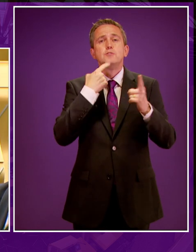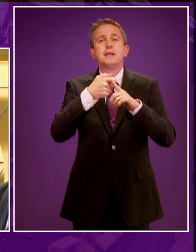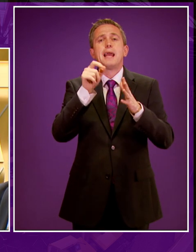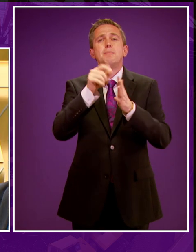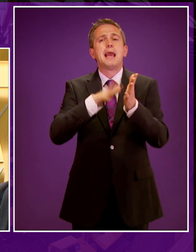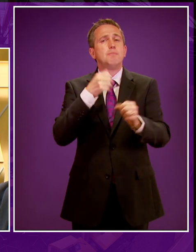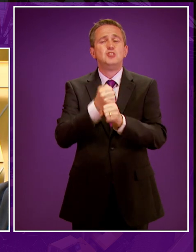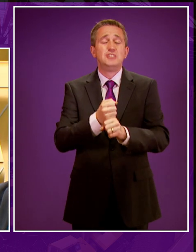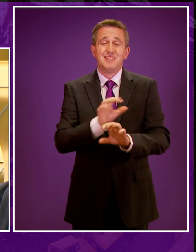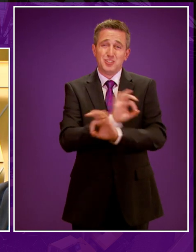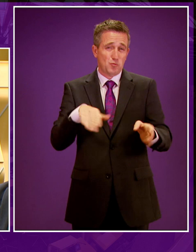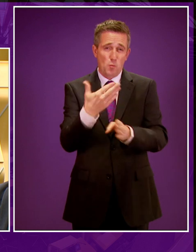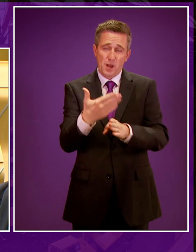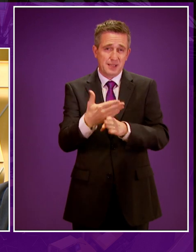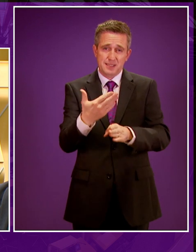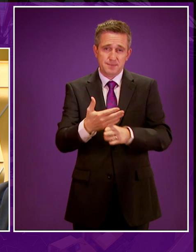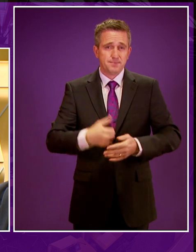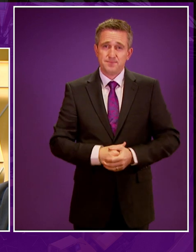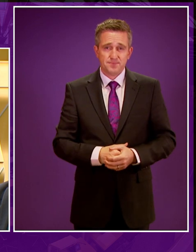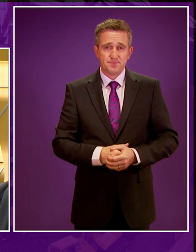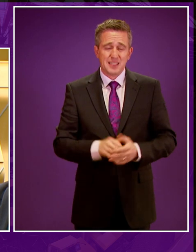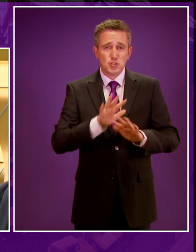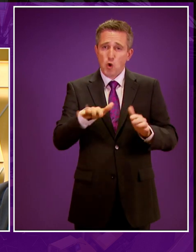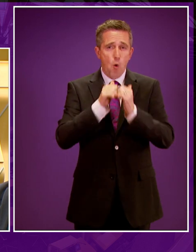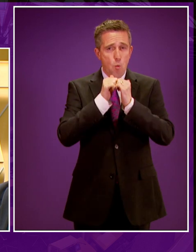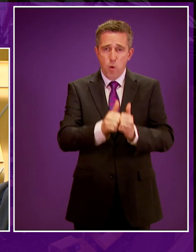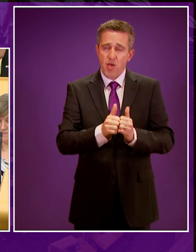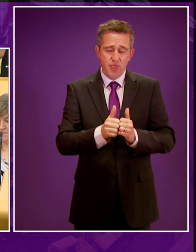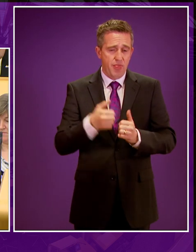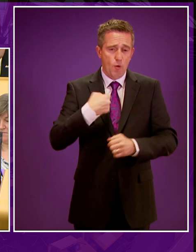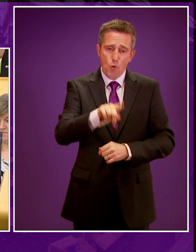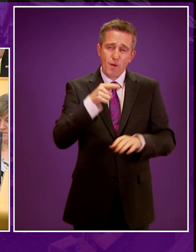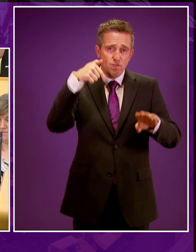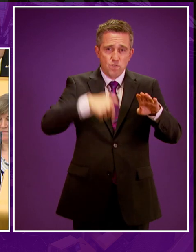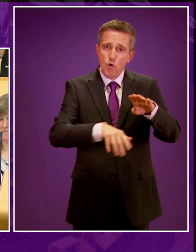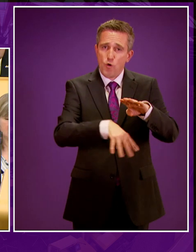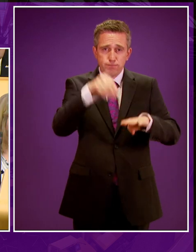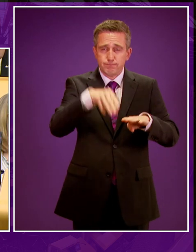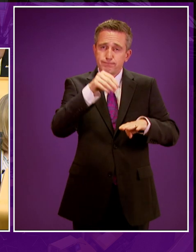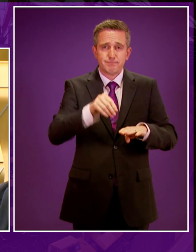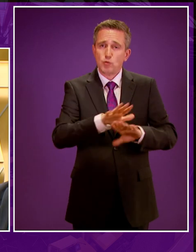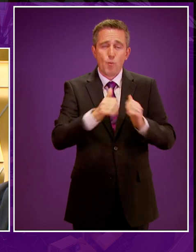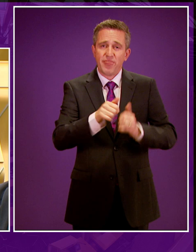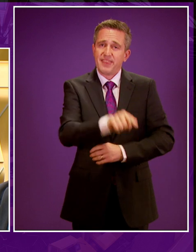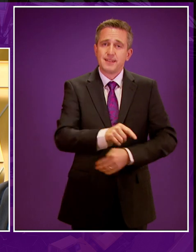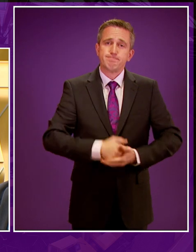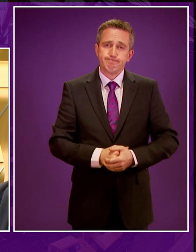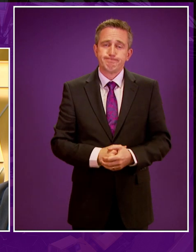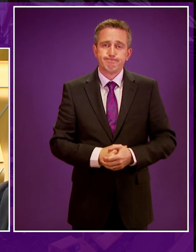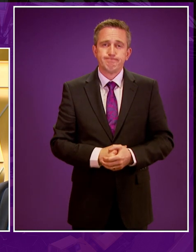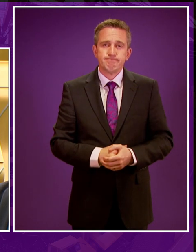not working. Indeed, Mark Ruskell summed up very well, it's just not worth it and he is absolutely right in that respect. As set out in